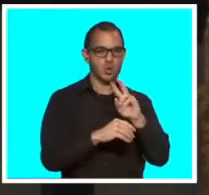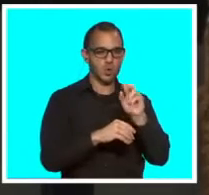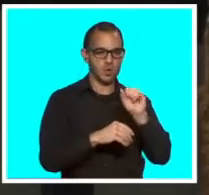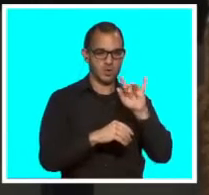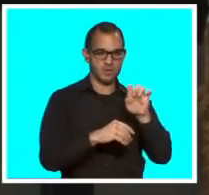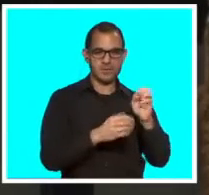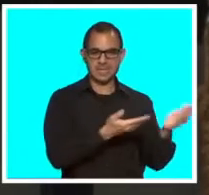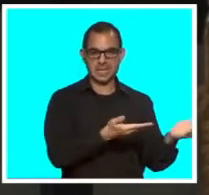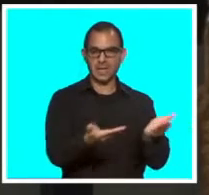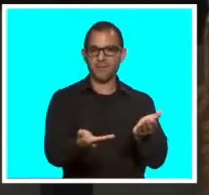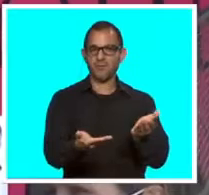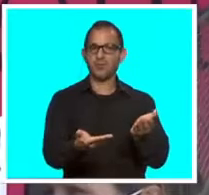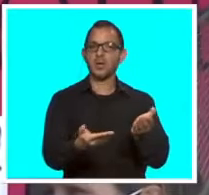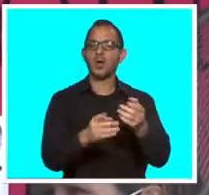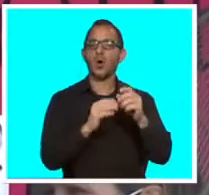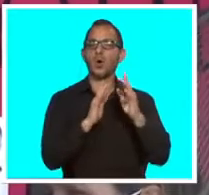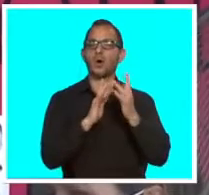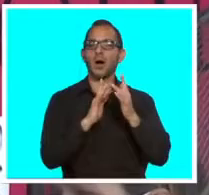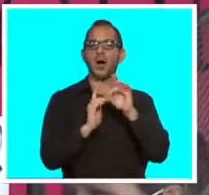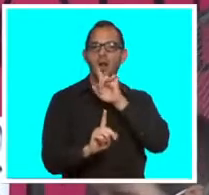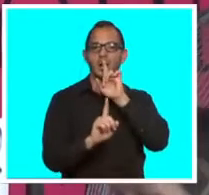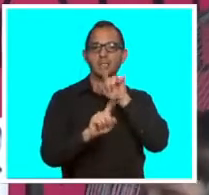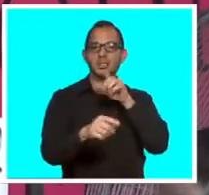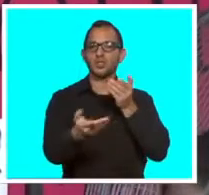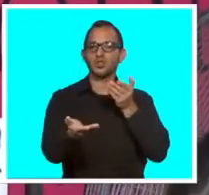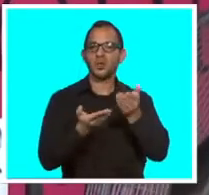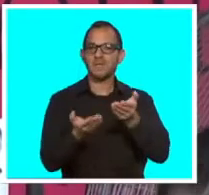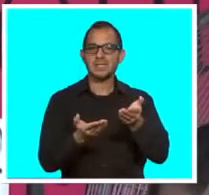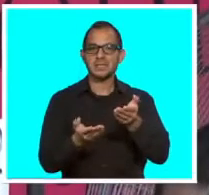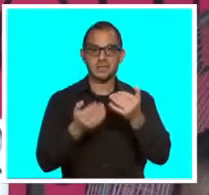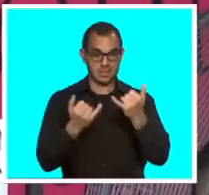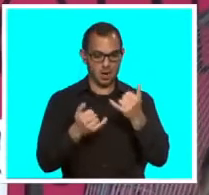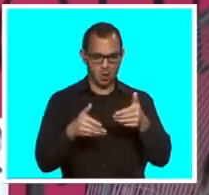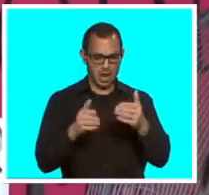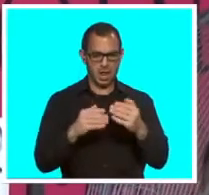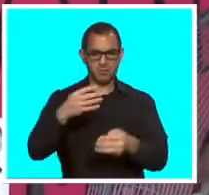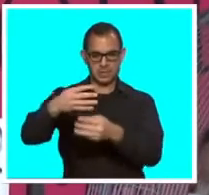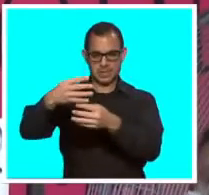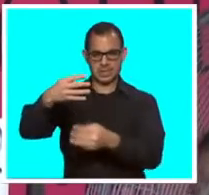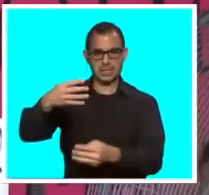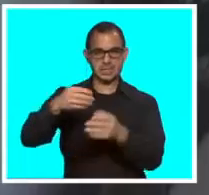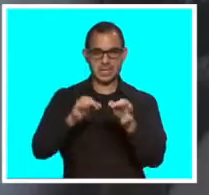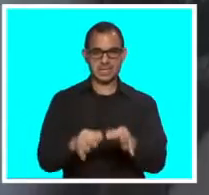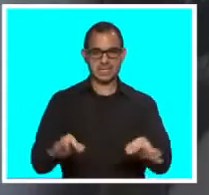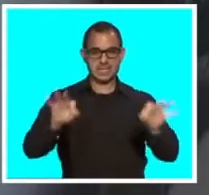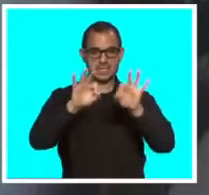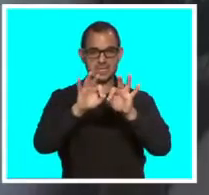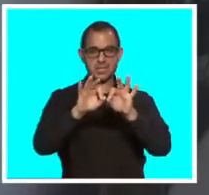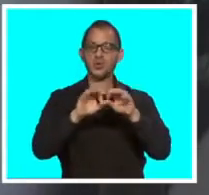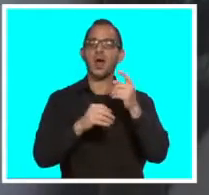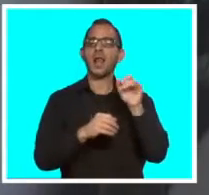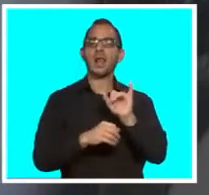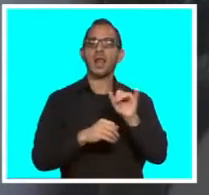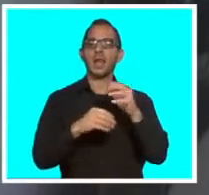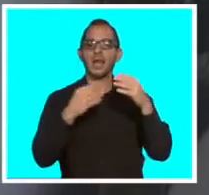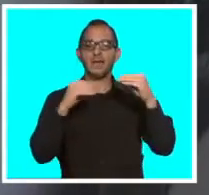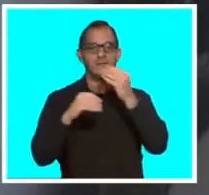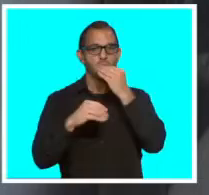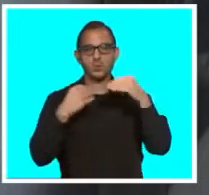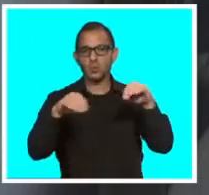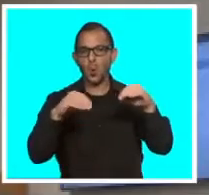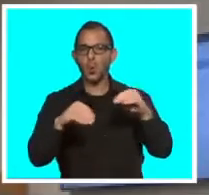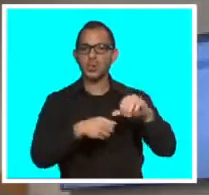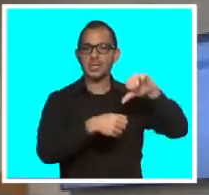takeout, or online services. These businesses will join the current allowed list of essential businesses like grocery stores and gas